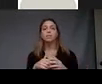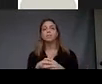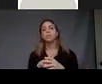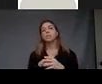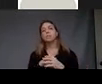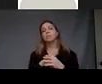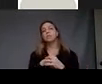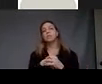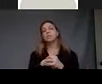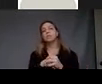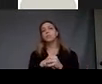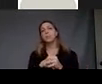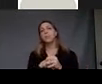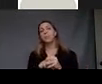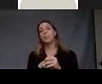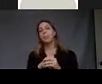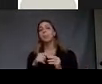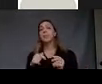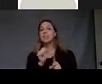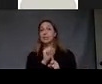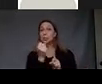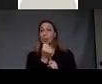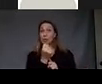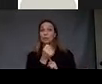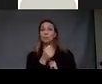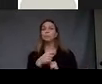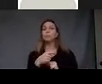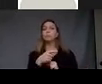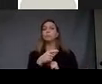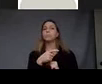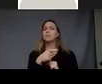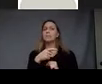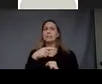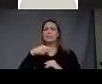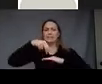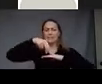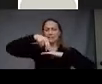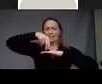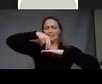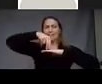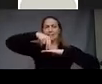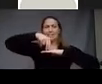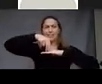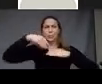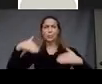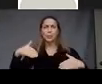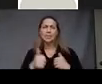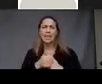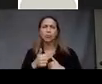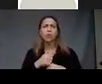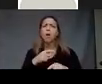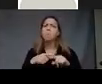in this case the figure is actually in a very precarious situation but she seems